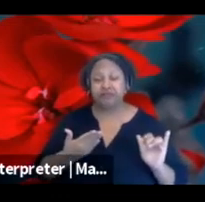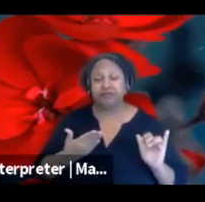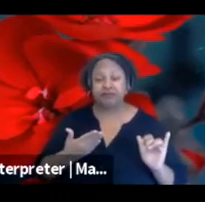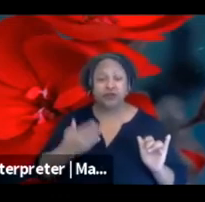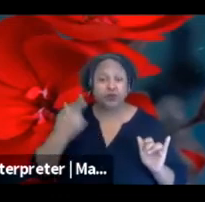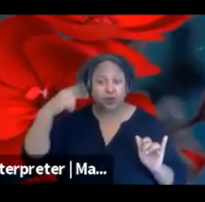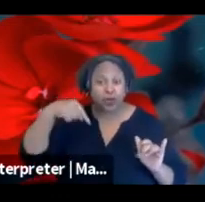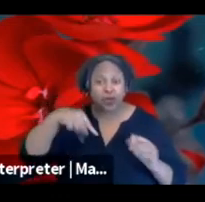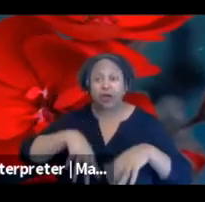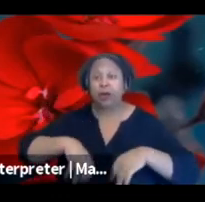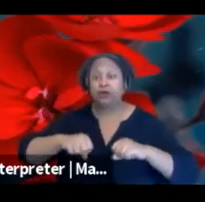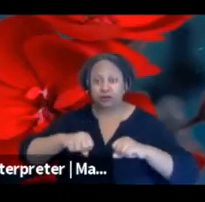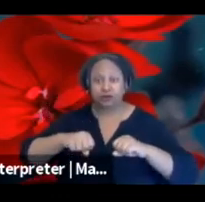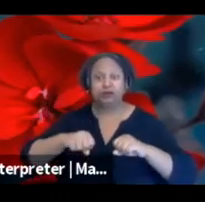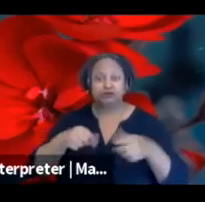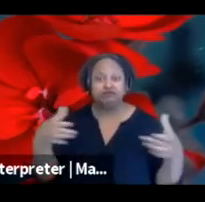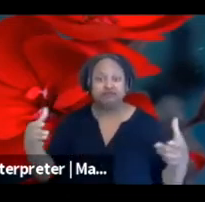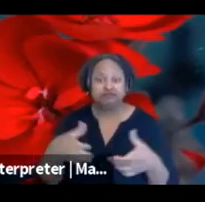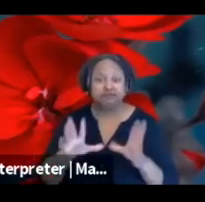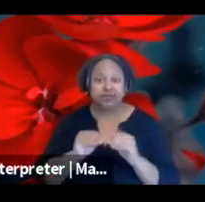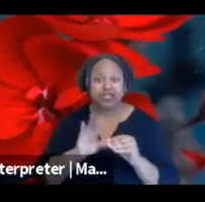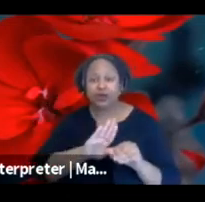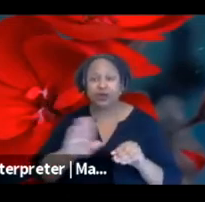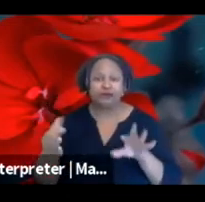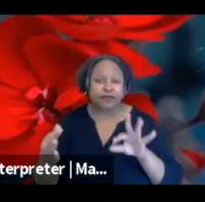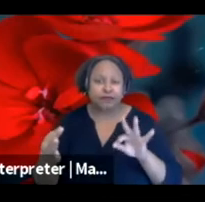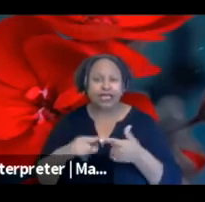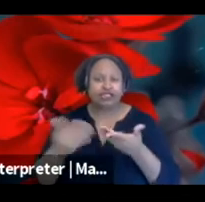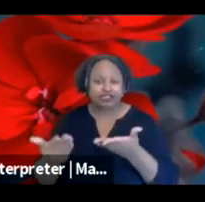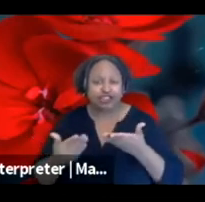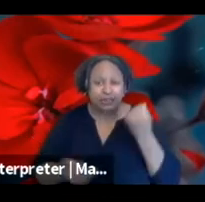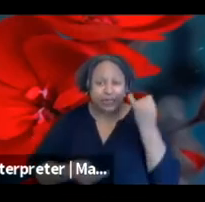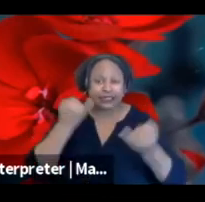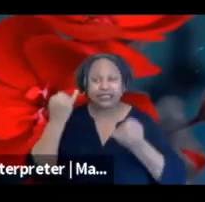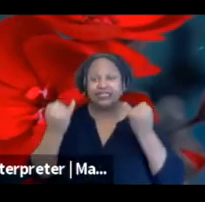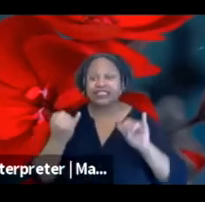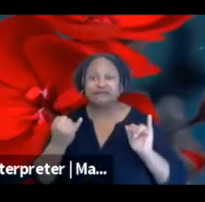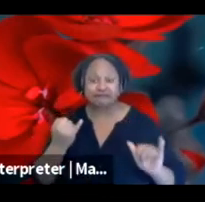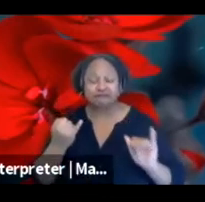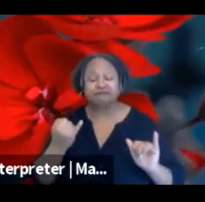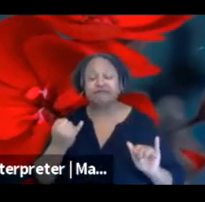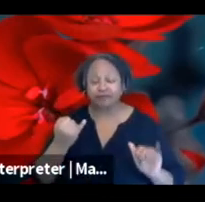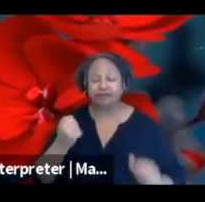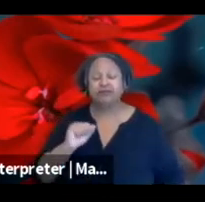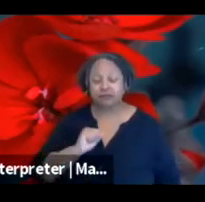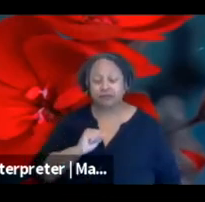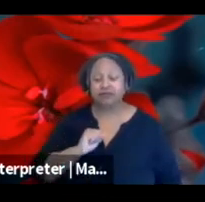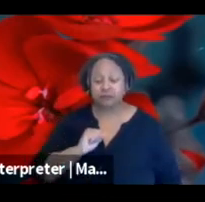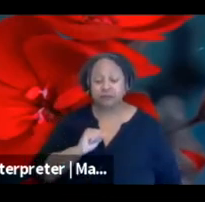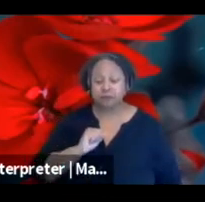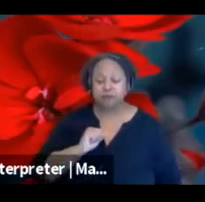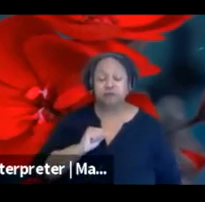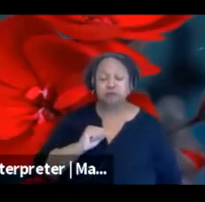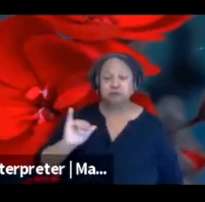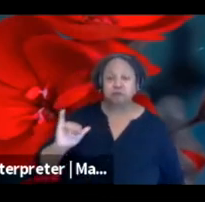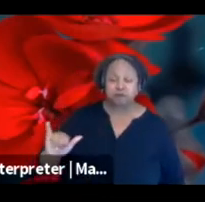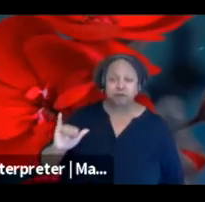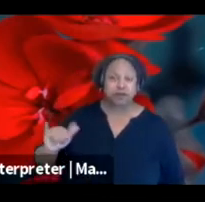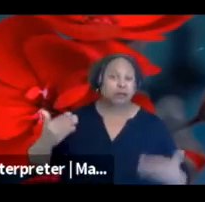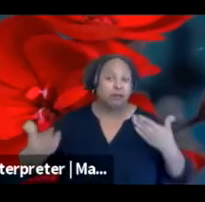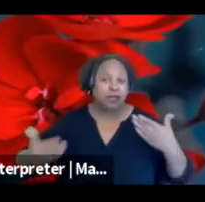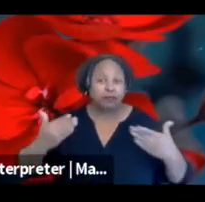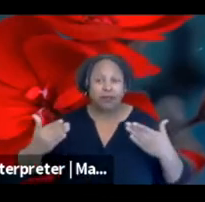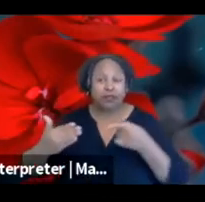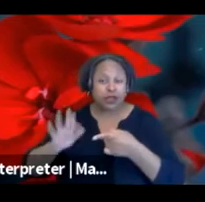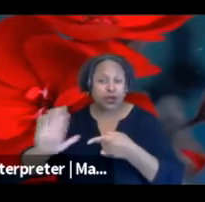is all about for, you know, feedback, suggestions, that kind of thing. So yeah, if maybe we could save